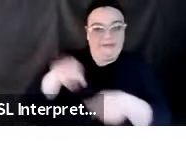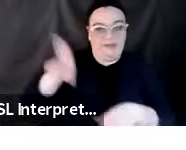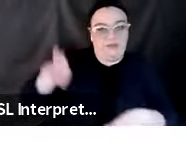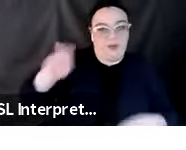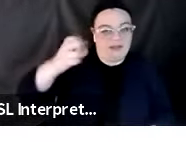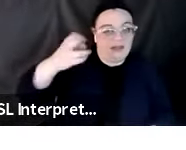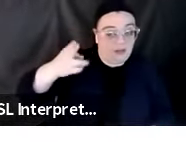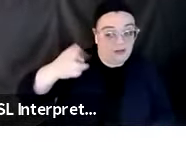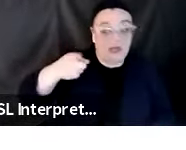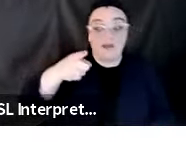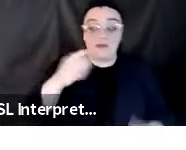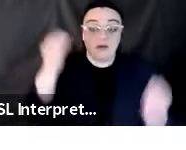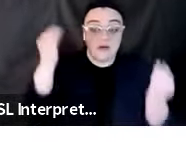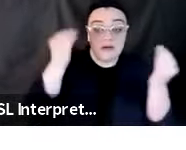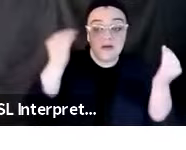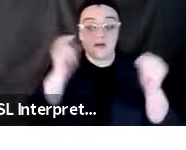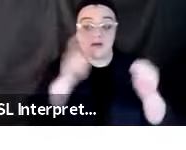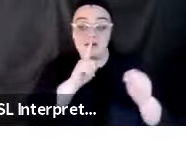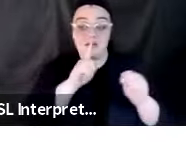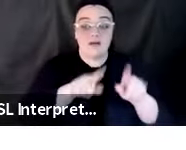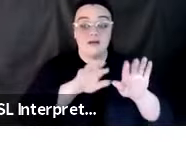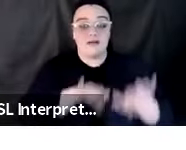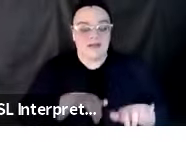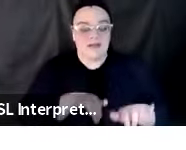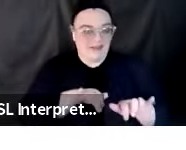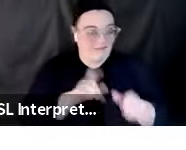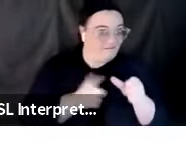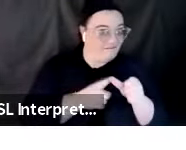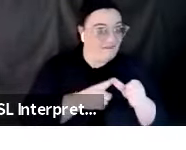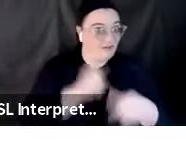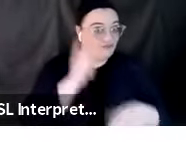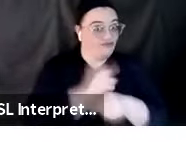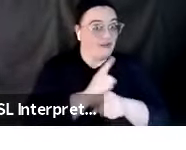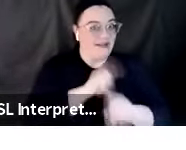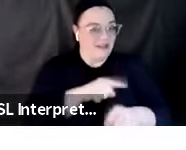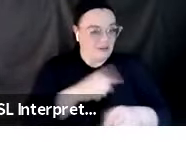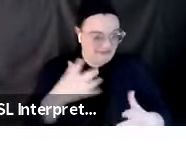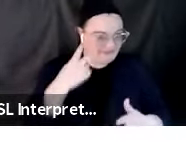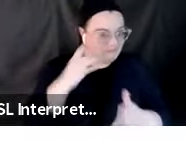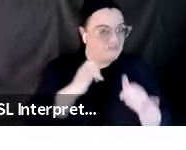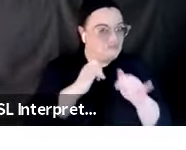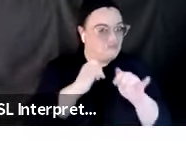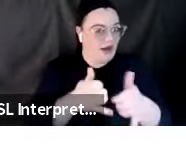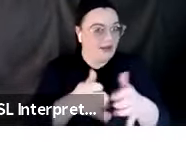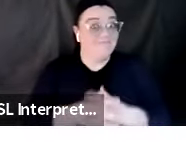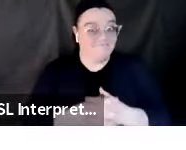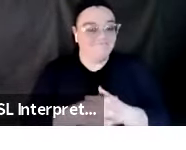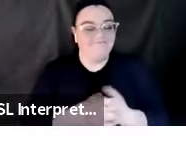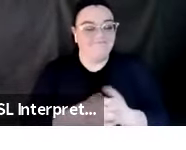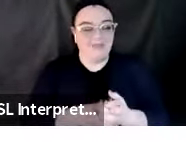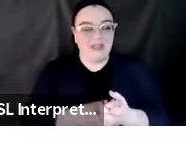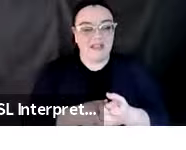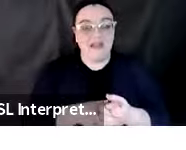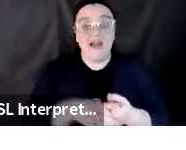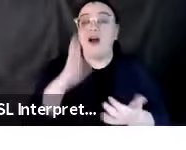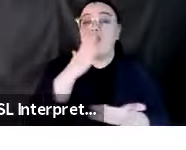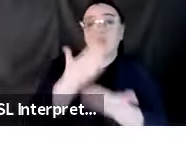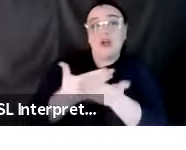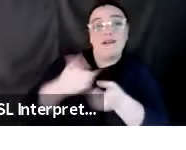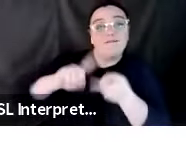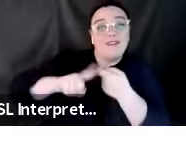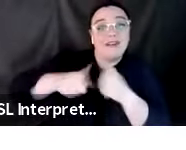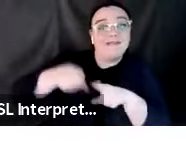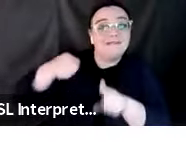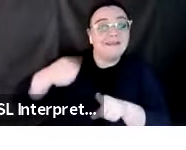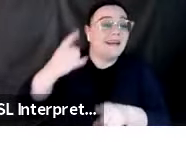to get the right answer will get a prize. I'd like to move on here. Our good friends at the California